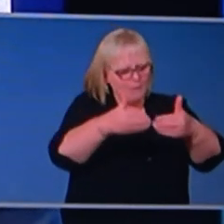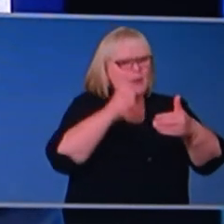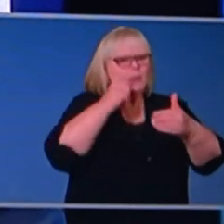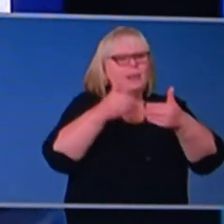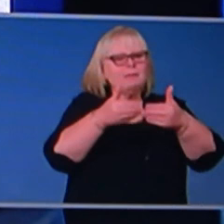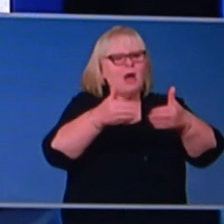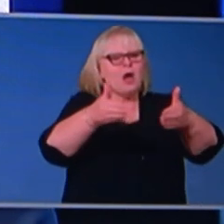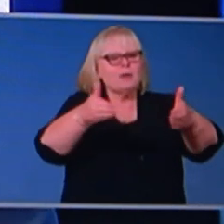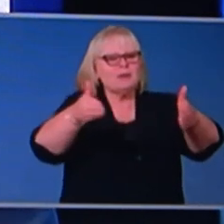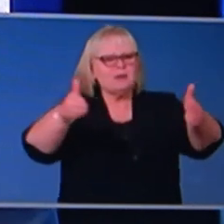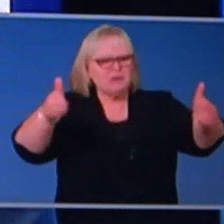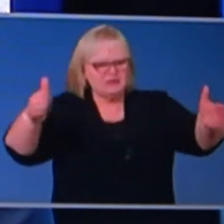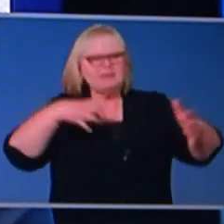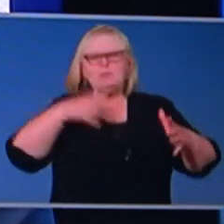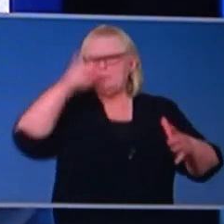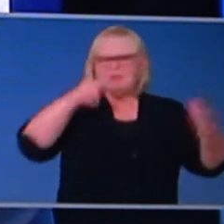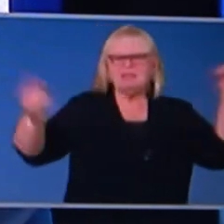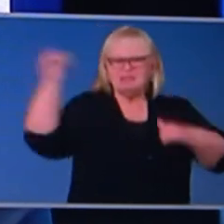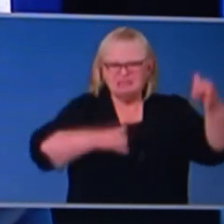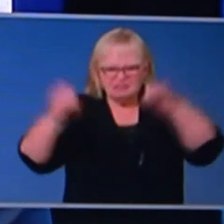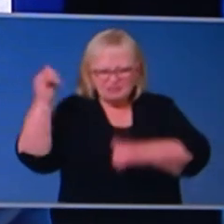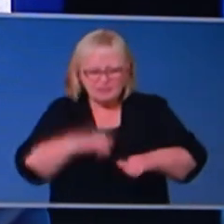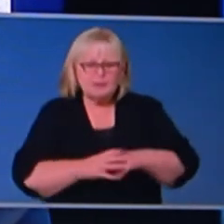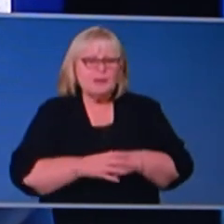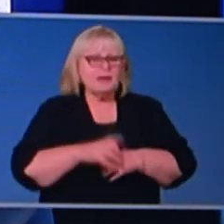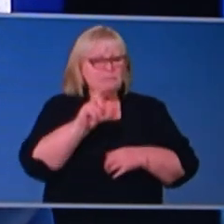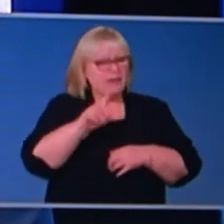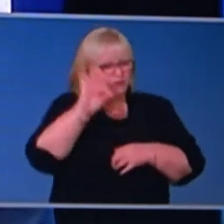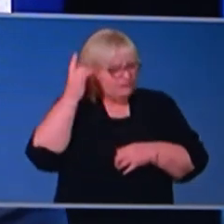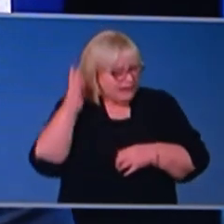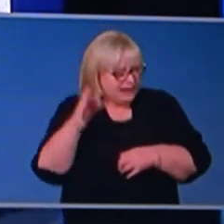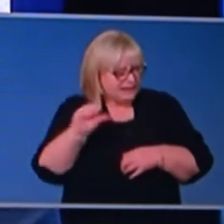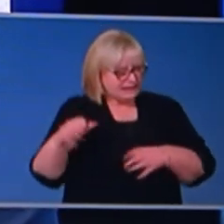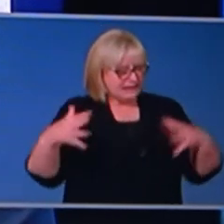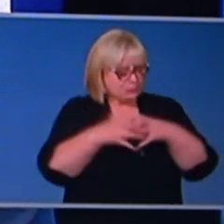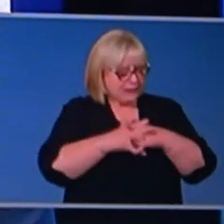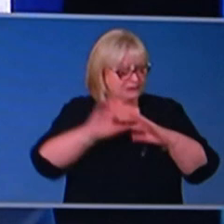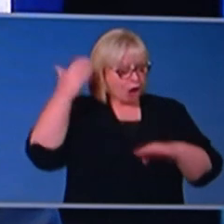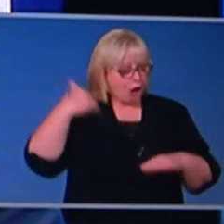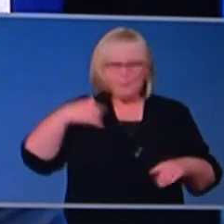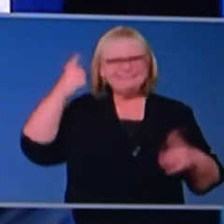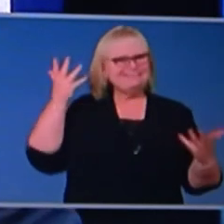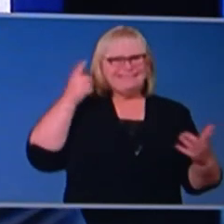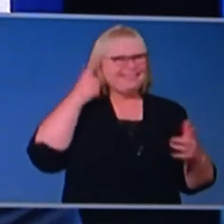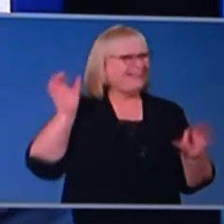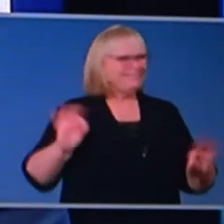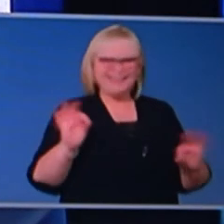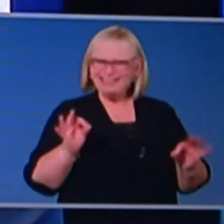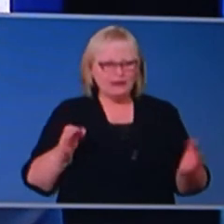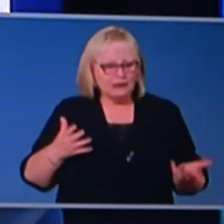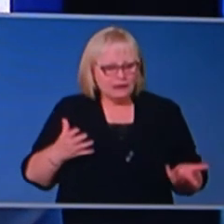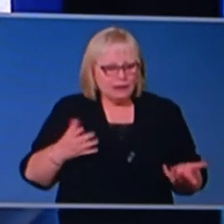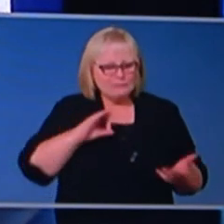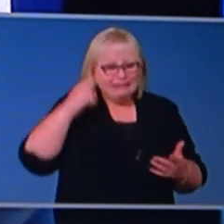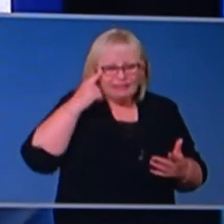we sit today. Um, but let's not forget, uh, that six weeks ago, we didn't think we'd be here today. We, we didn't think we would have made this much